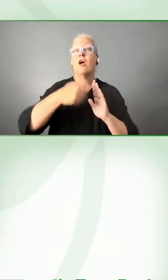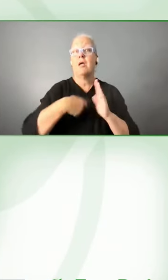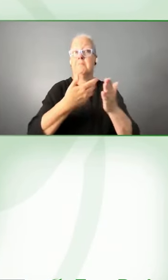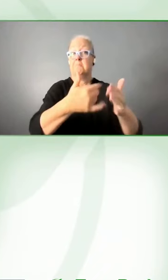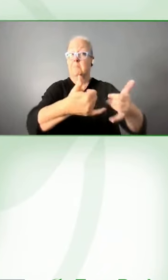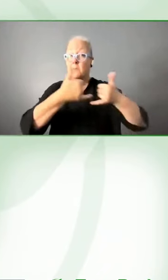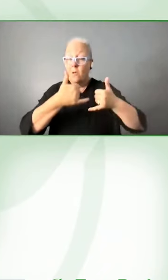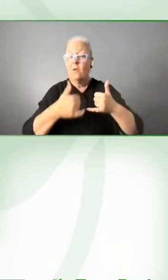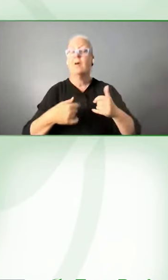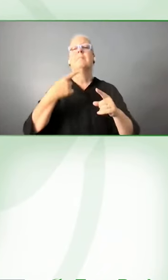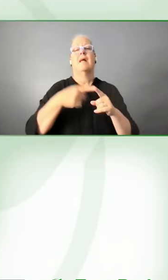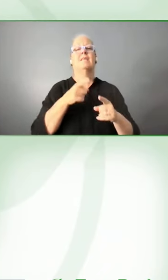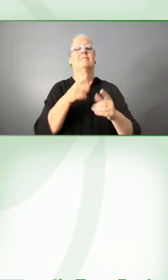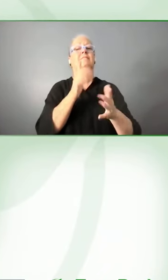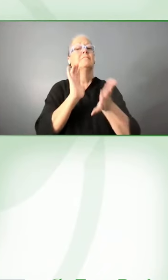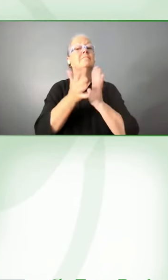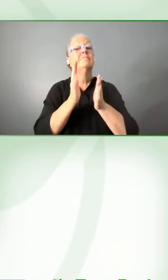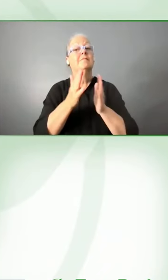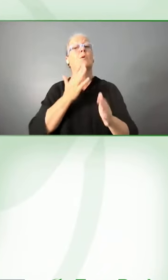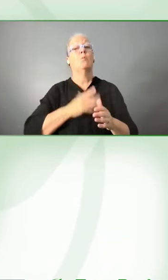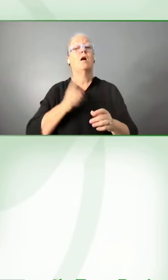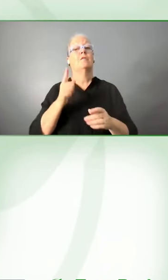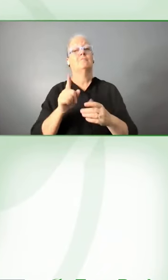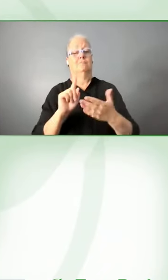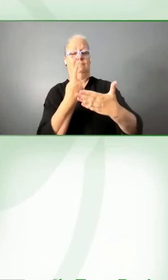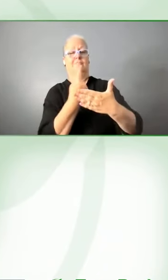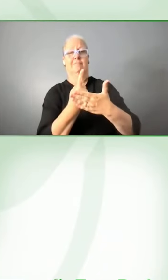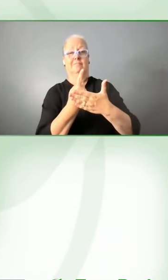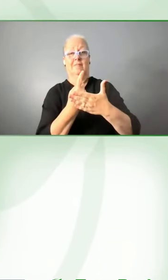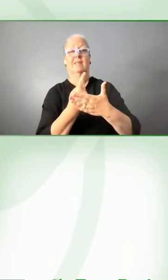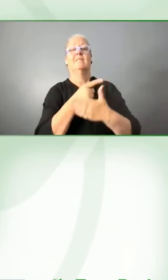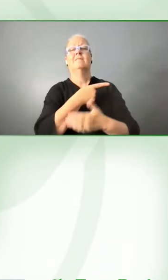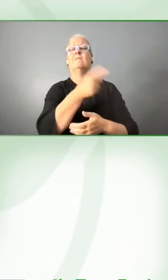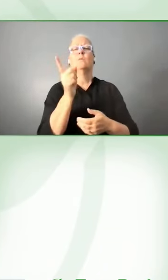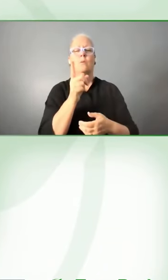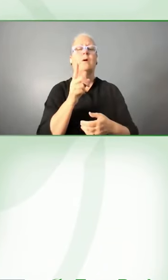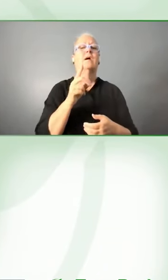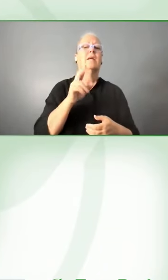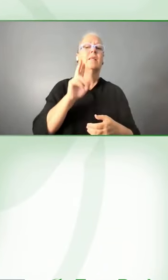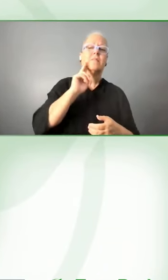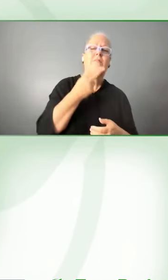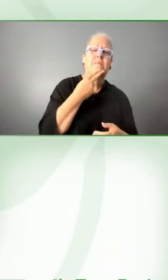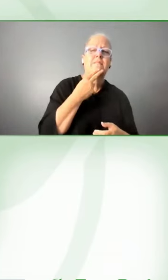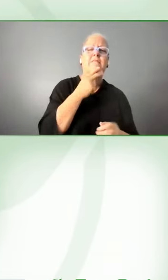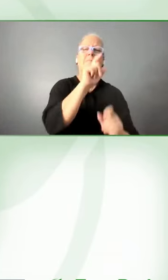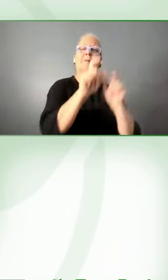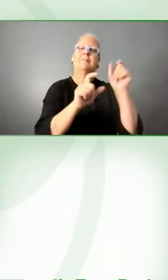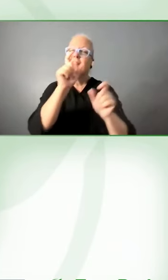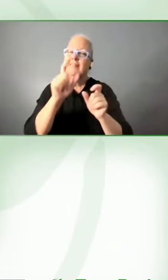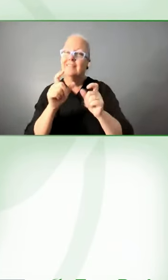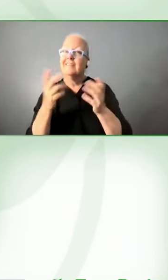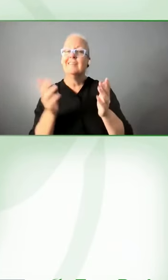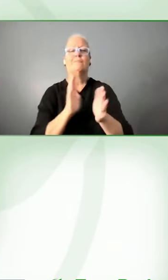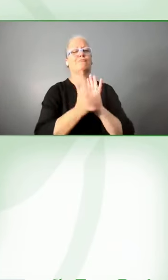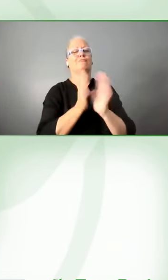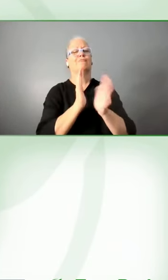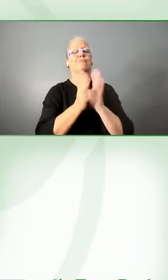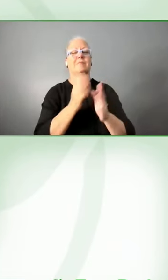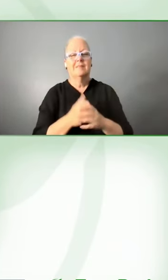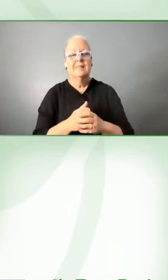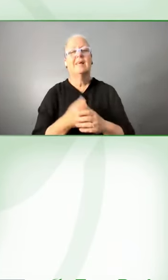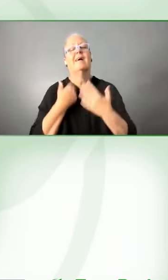sign language interpretation for for deaf for deaf users we've also developed things like accessible